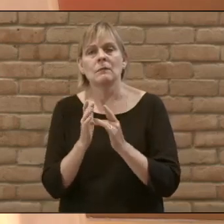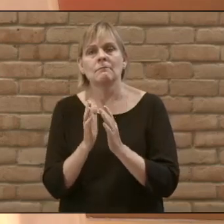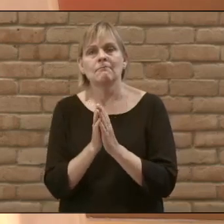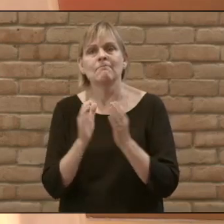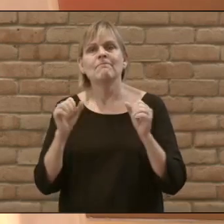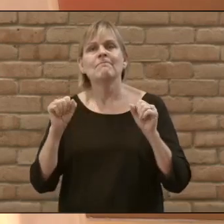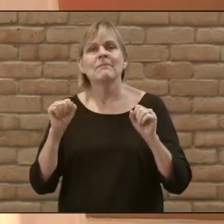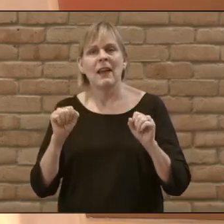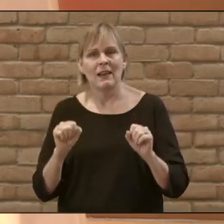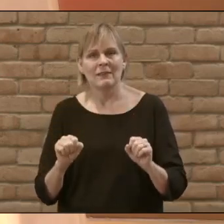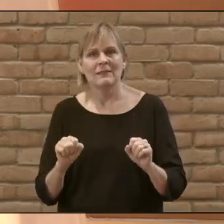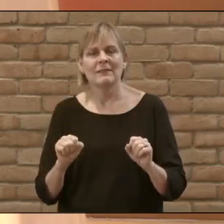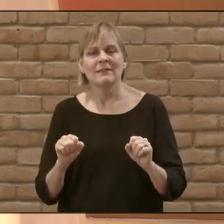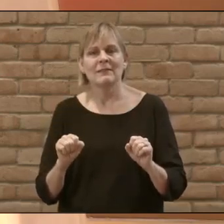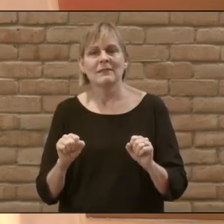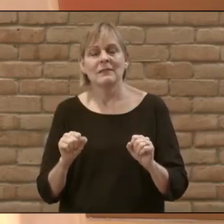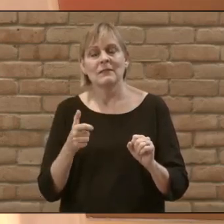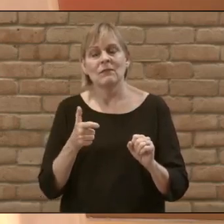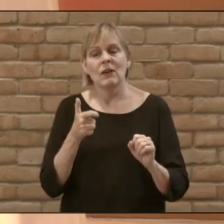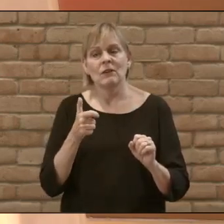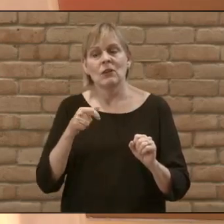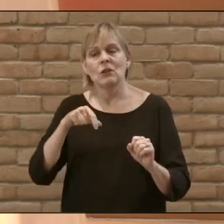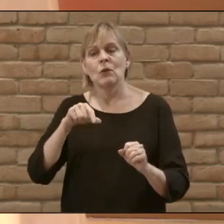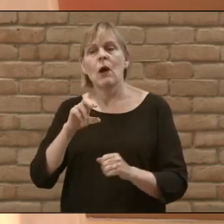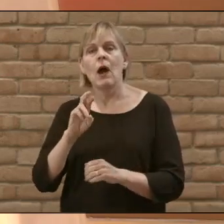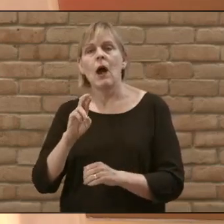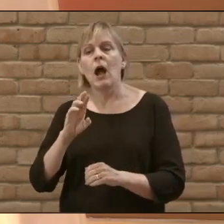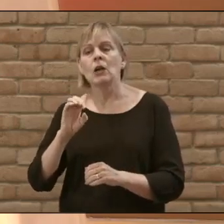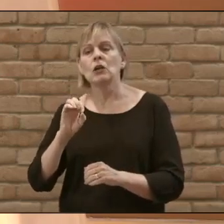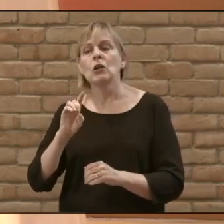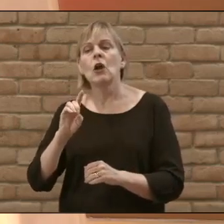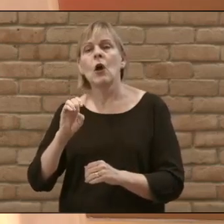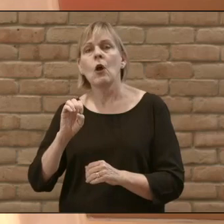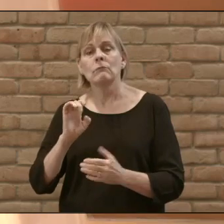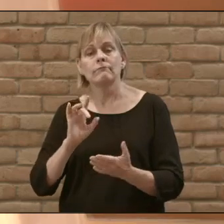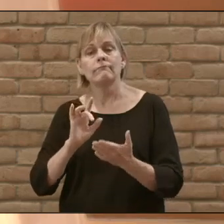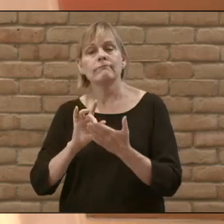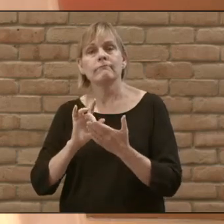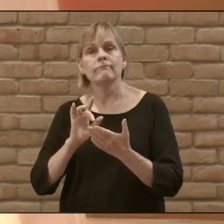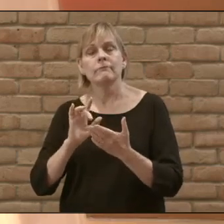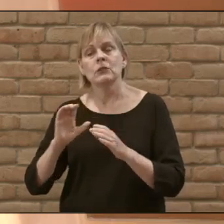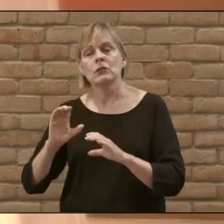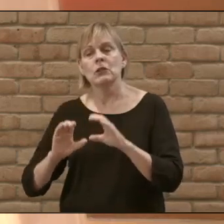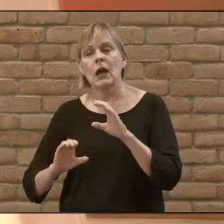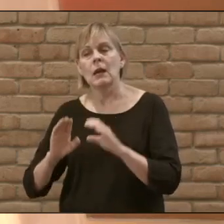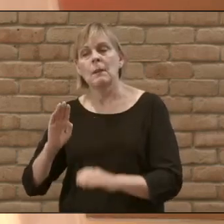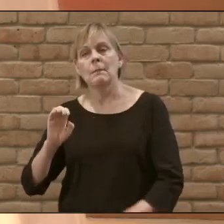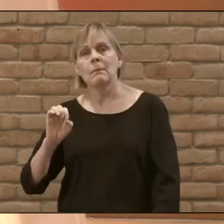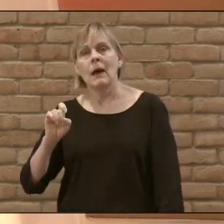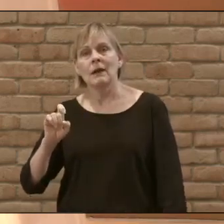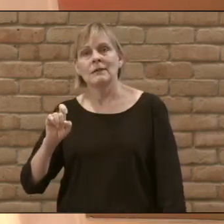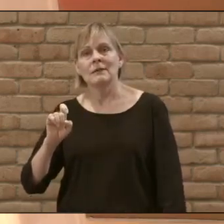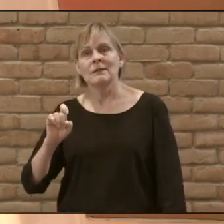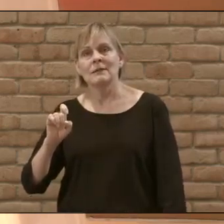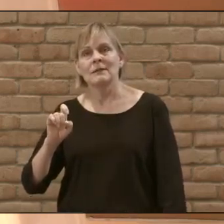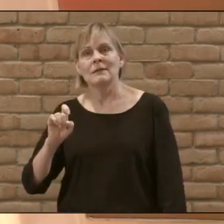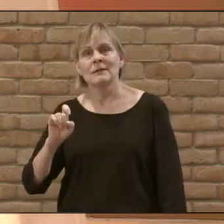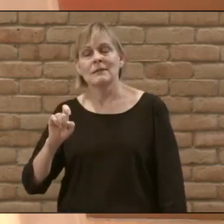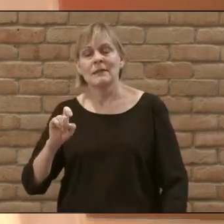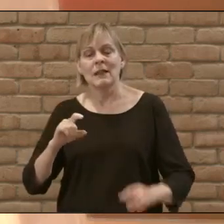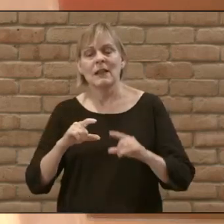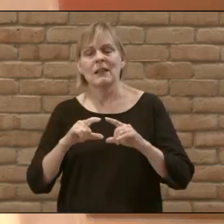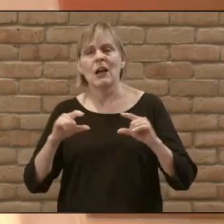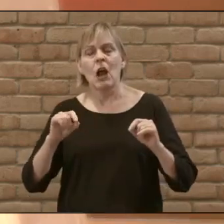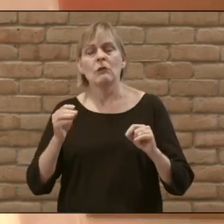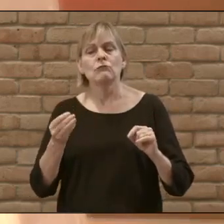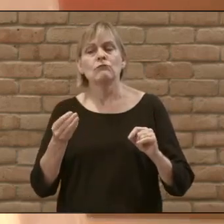Again, by taking out your device, pointing at the QR code, clicking on the link in the chat box. And this Scripture card is a